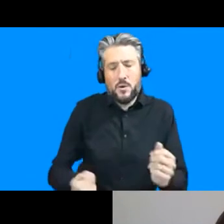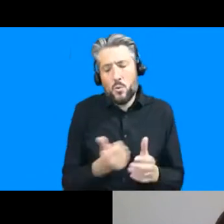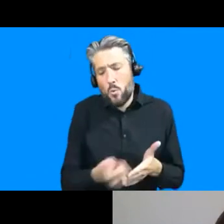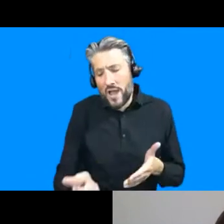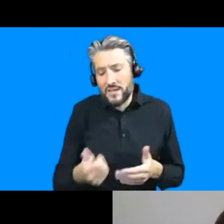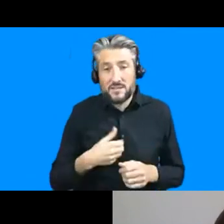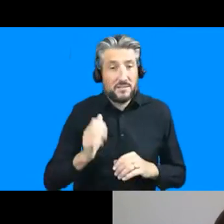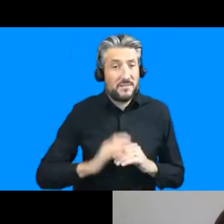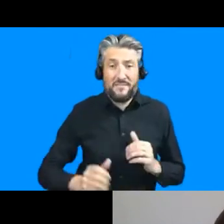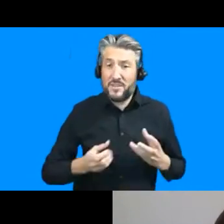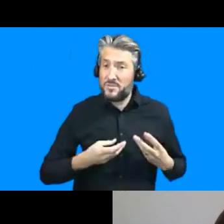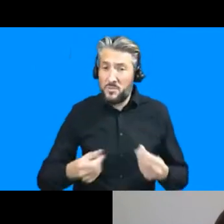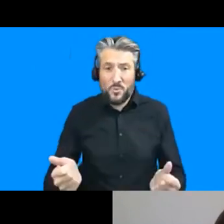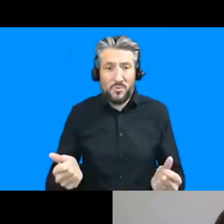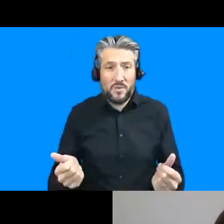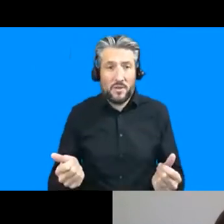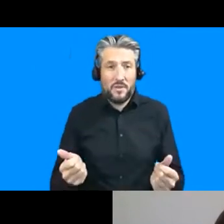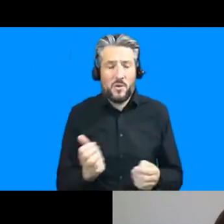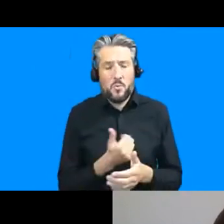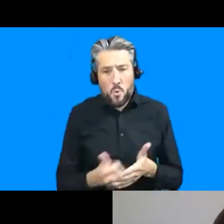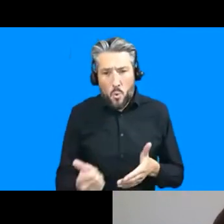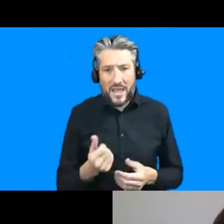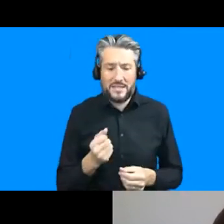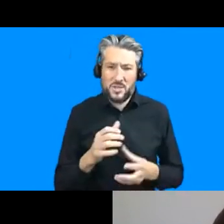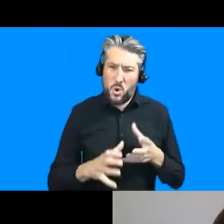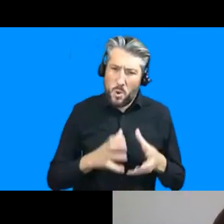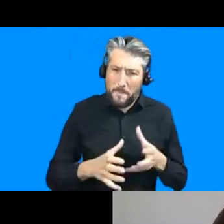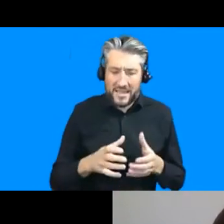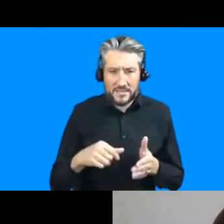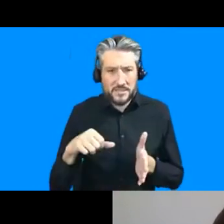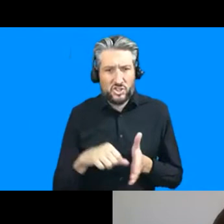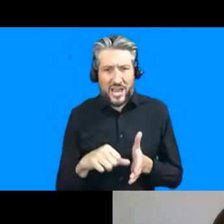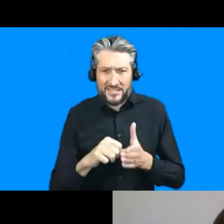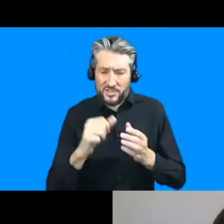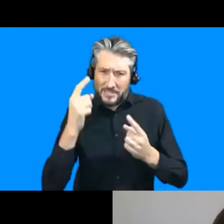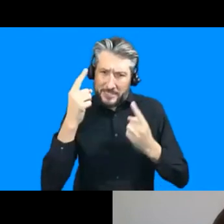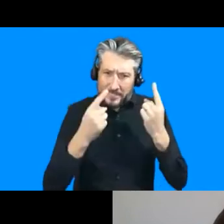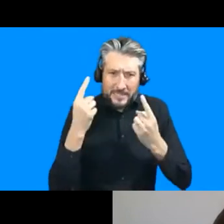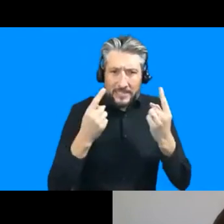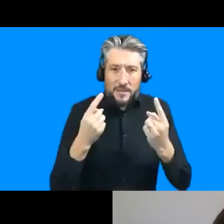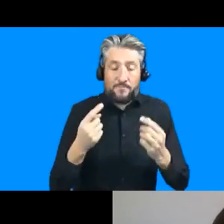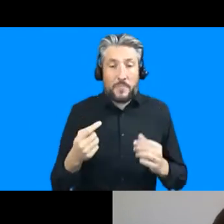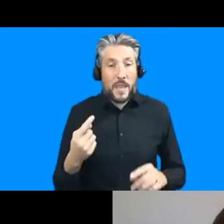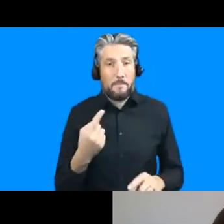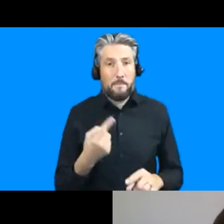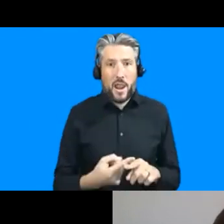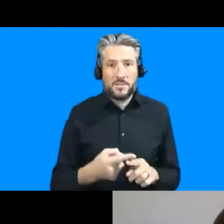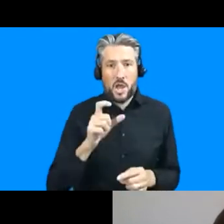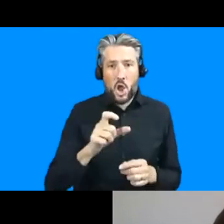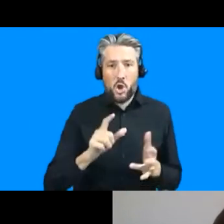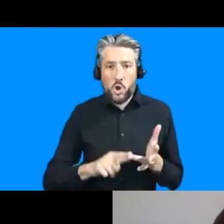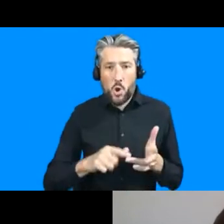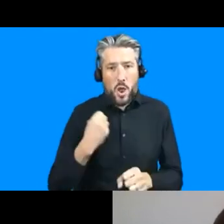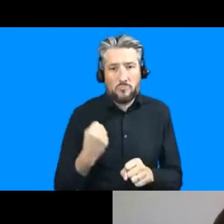it is always a complex challenge secondly the co-production of knowledge this is something that we are very deeply committed to in the karachi